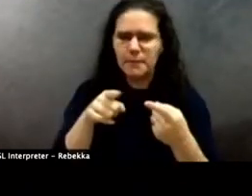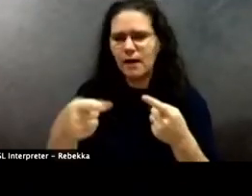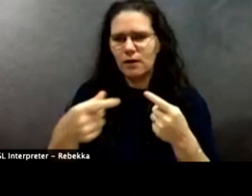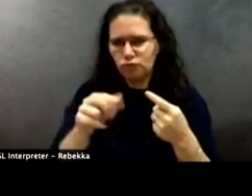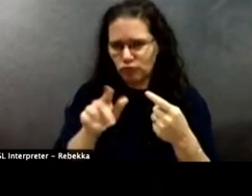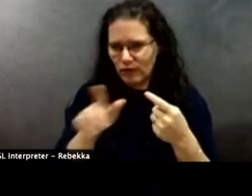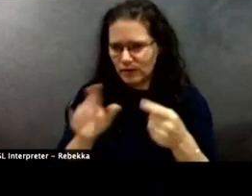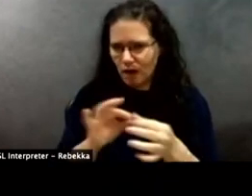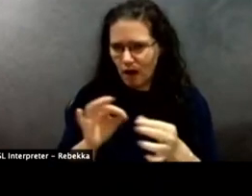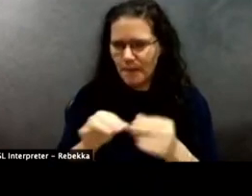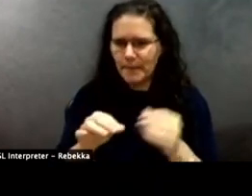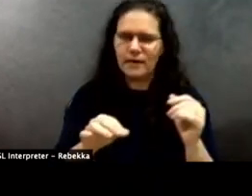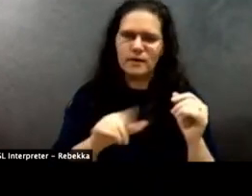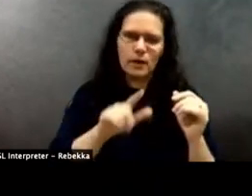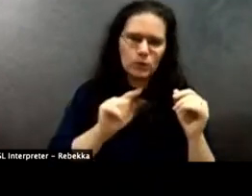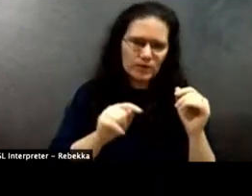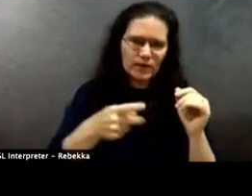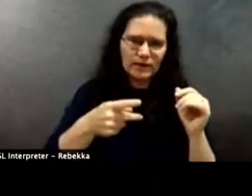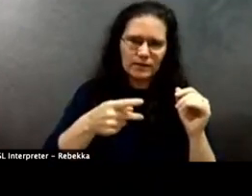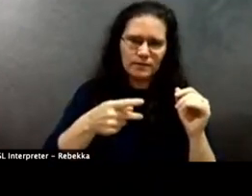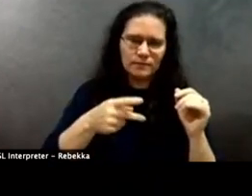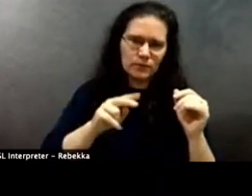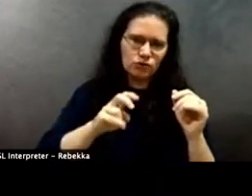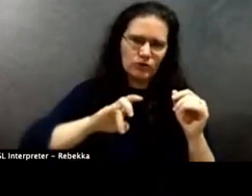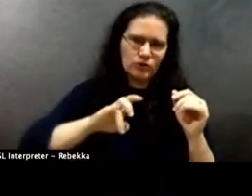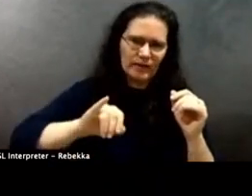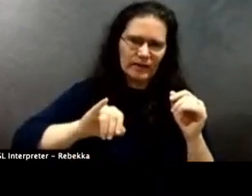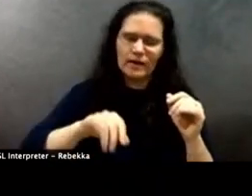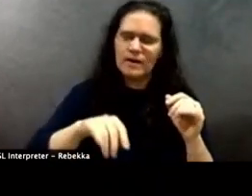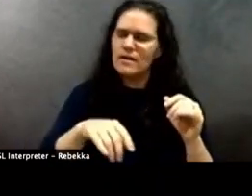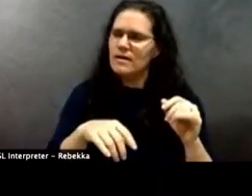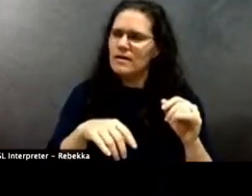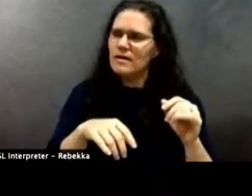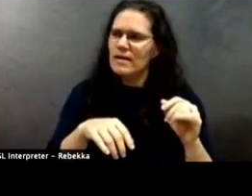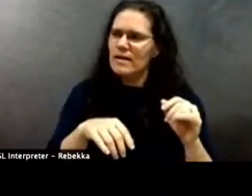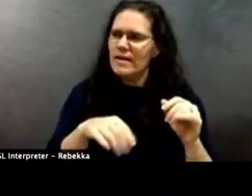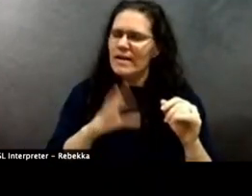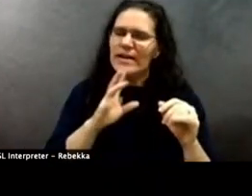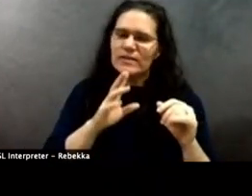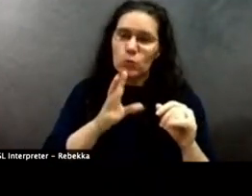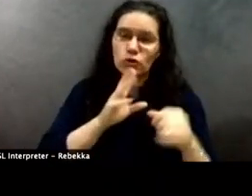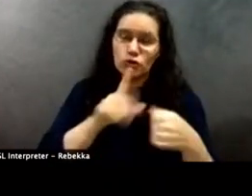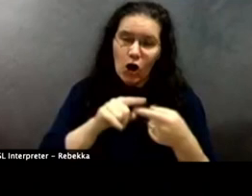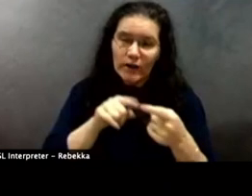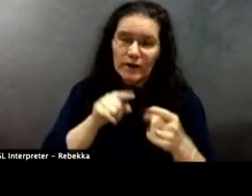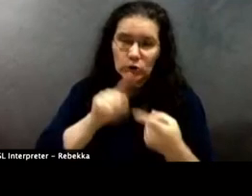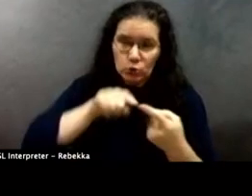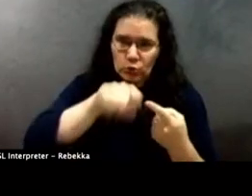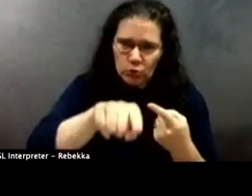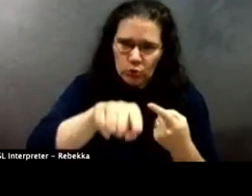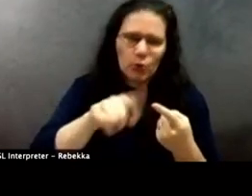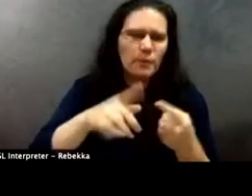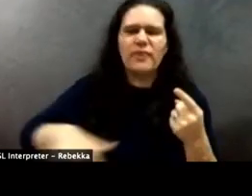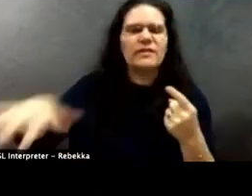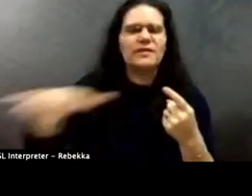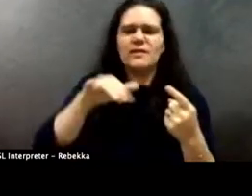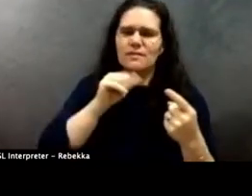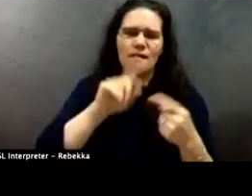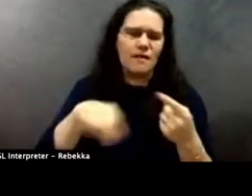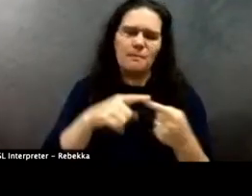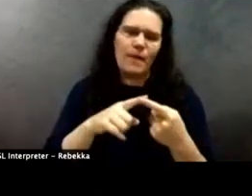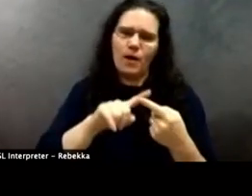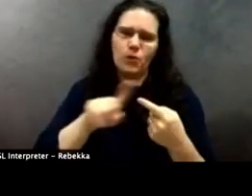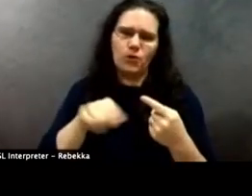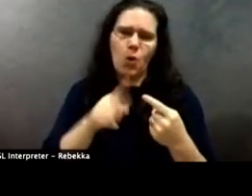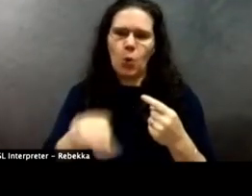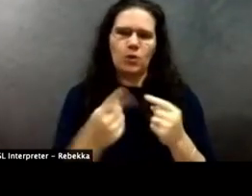Lieutenant Pedrina. This is directed at you, but this is not just about you, to Zane's earlier point. This is about law enforcement.